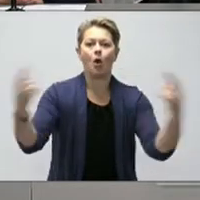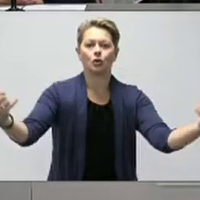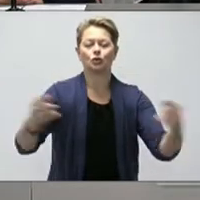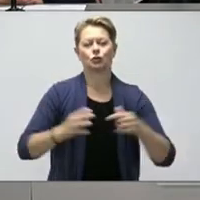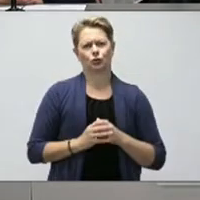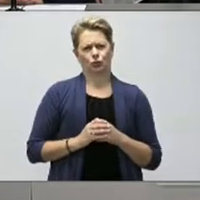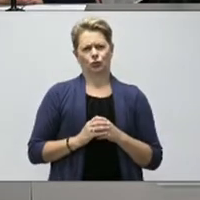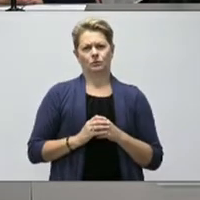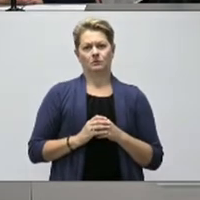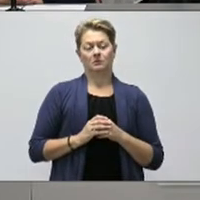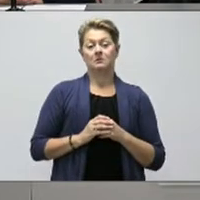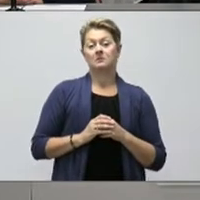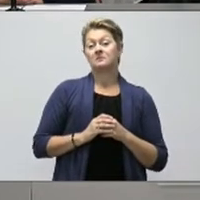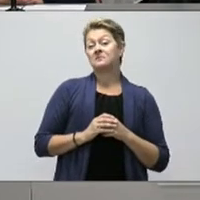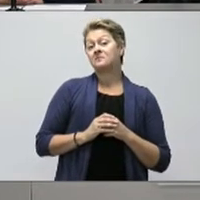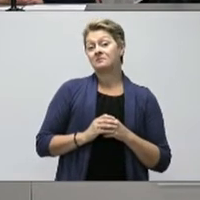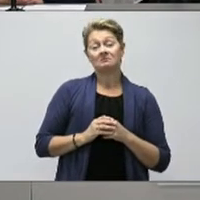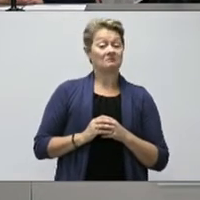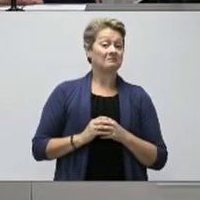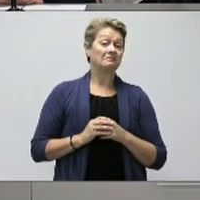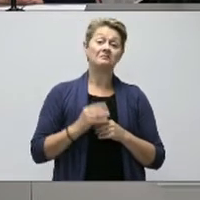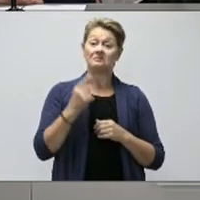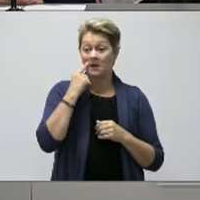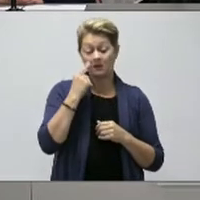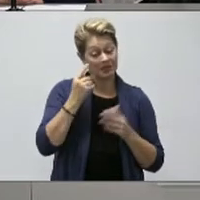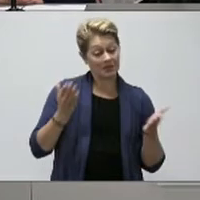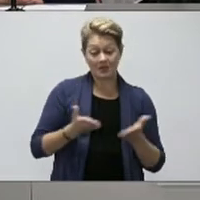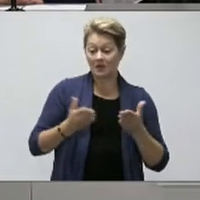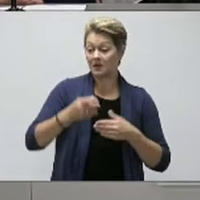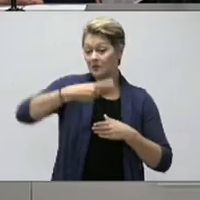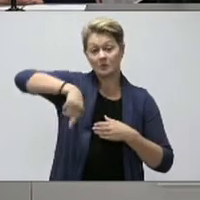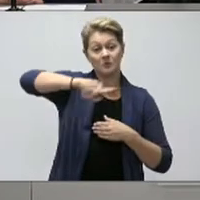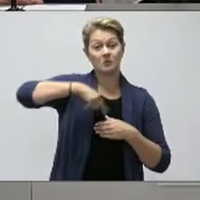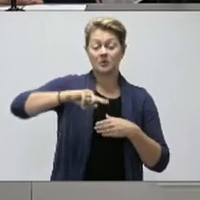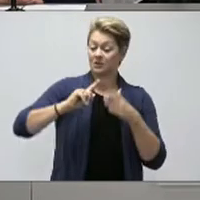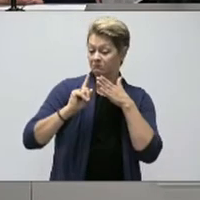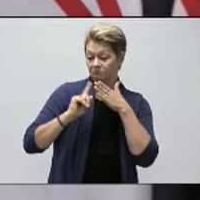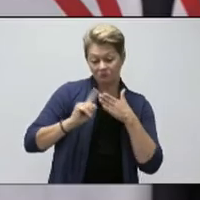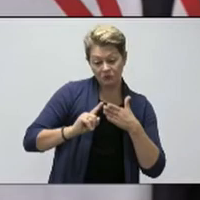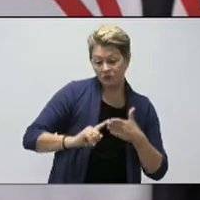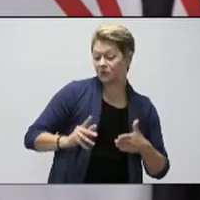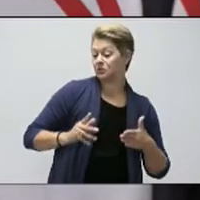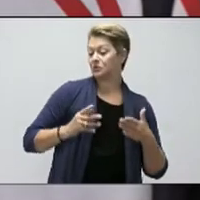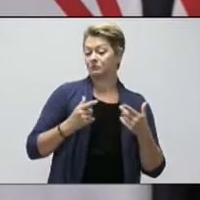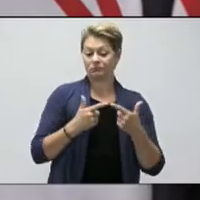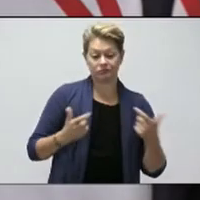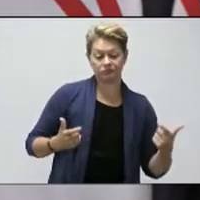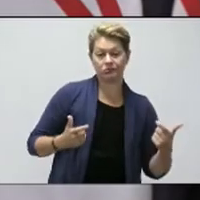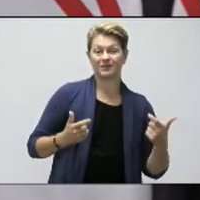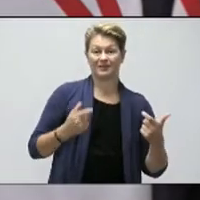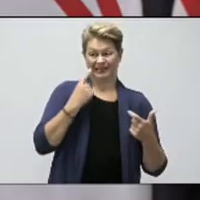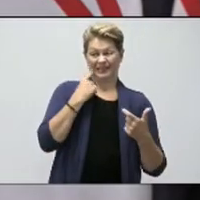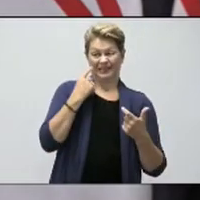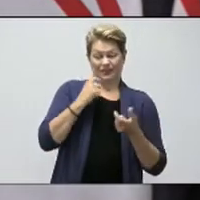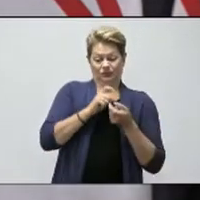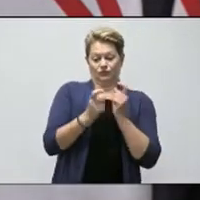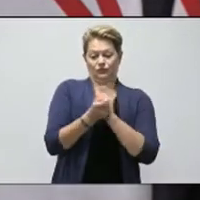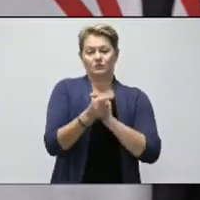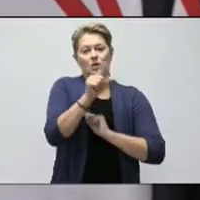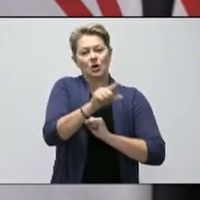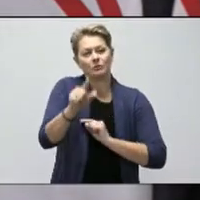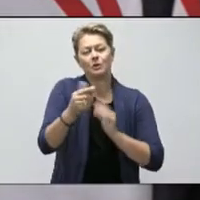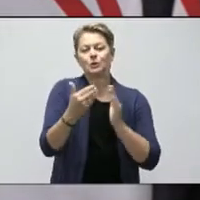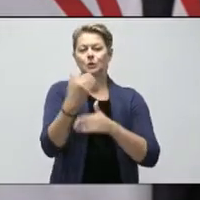I think we were doing our due diligence on that here. Of course, we just went through a transitionary period with respect to government and new ministers. And